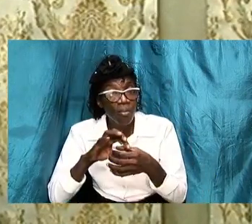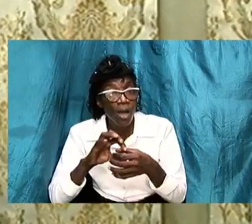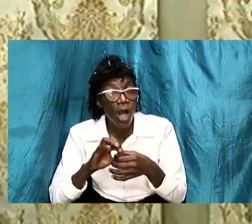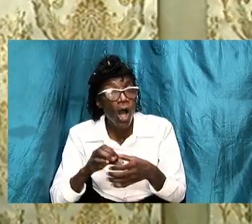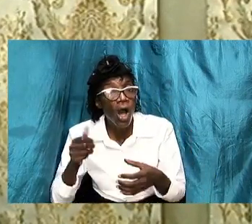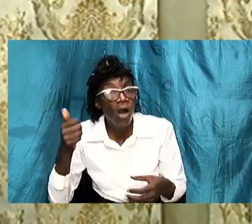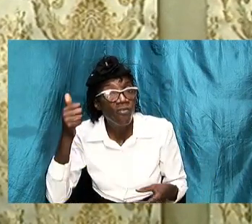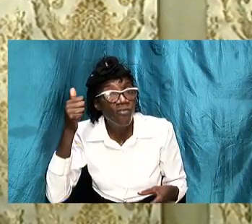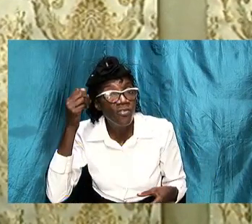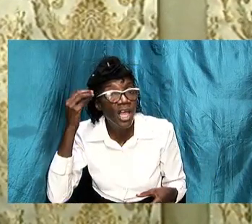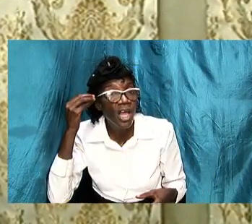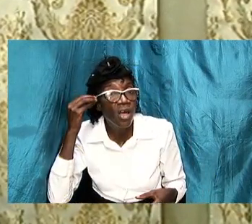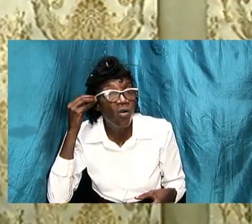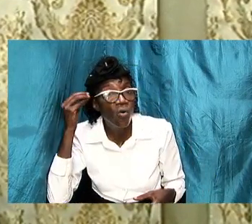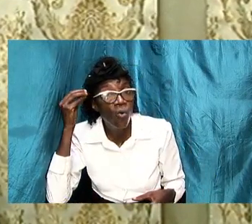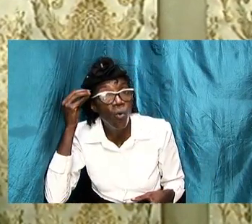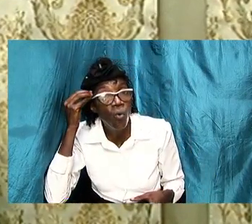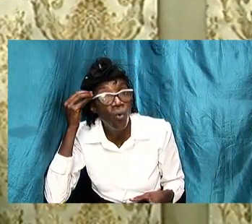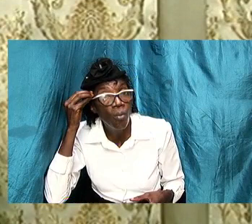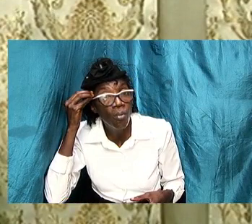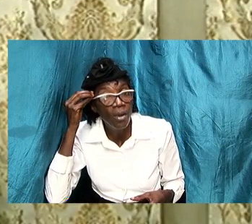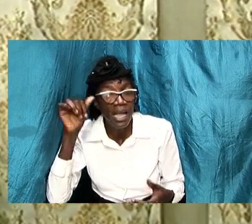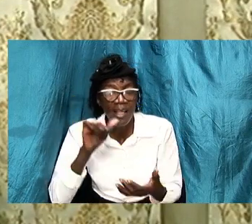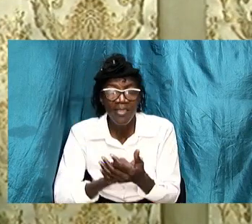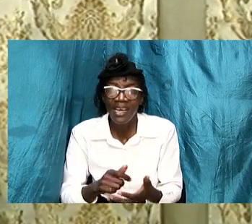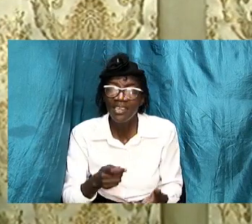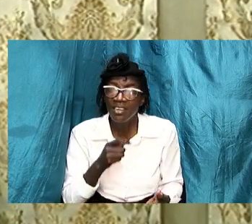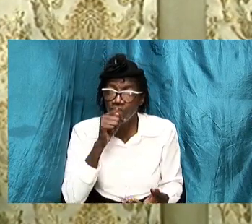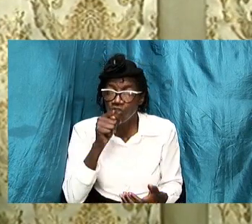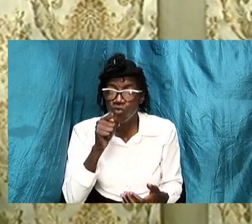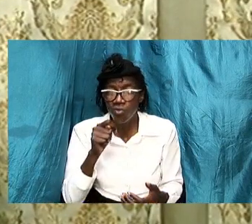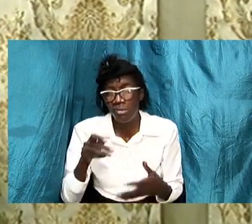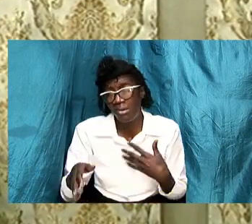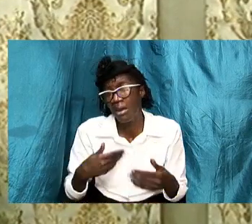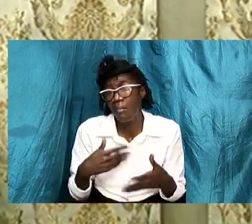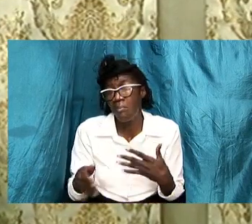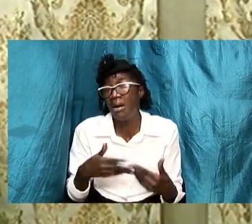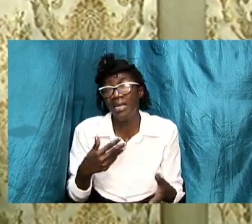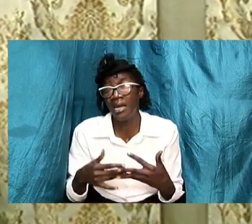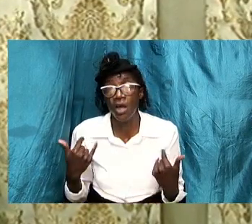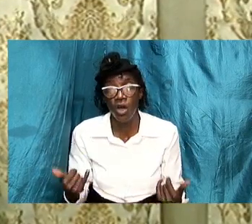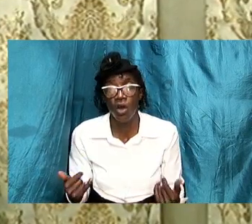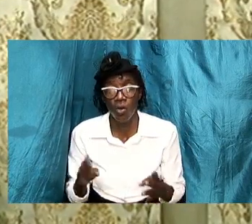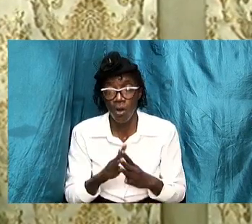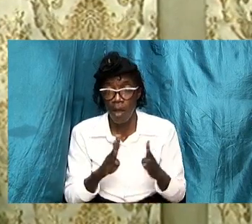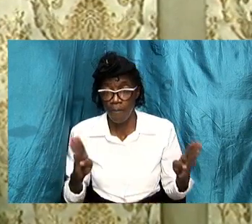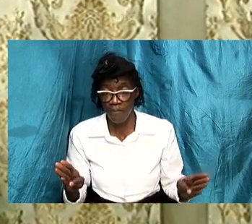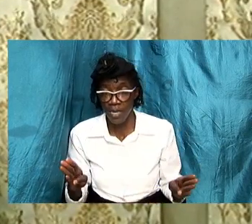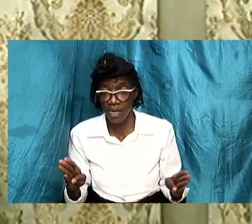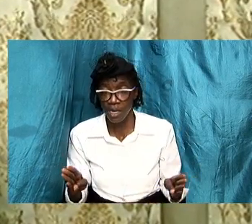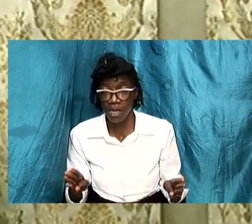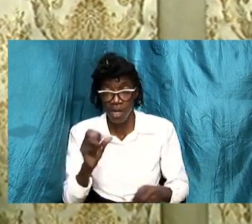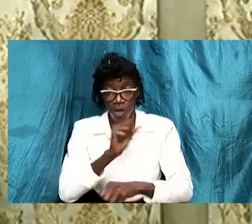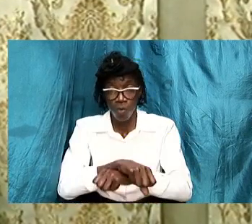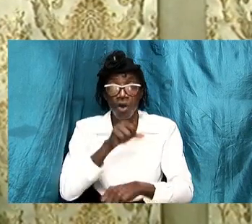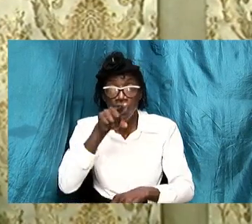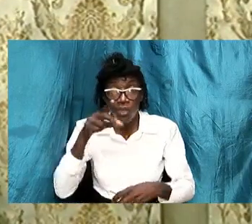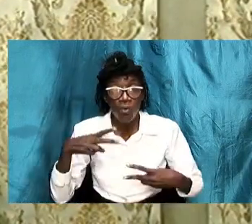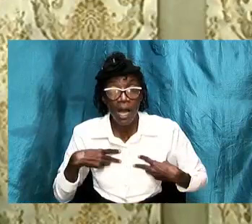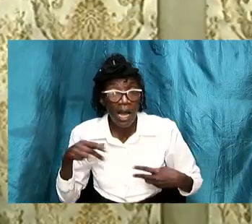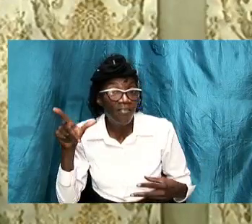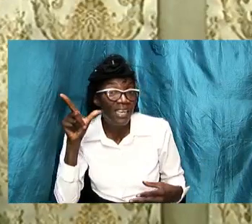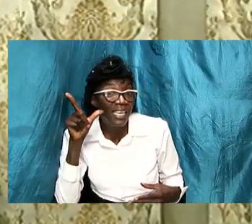and that is a fact and it doesn't matter how big a job you have ladies it doesn't matter